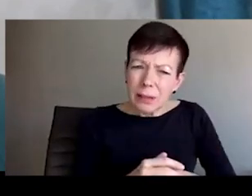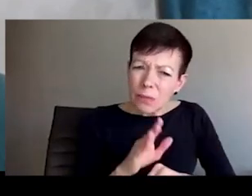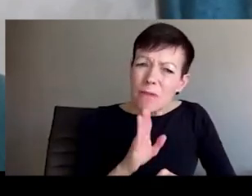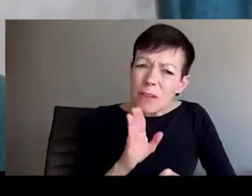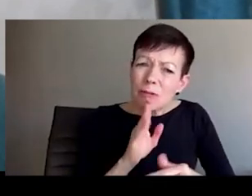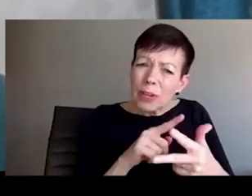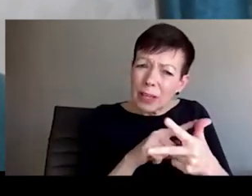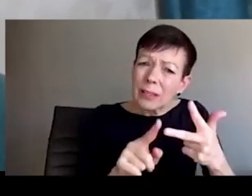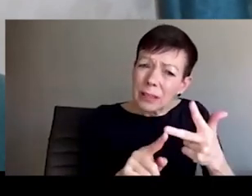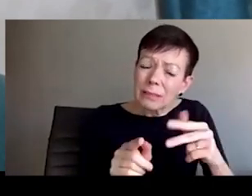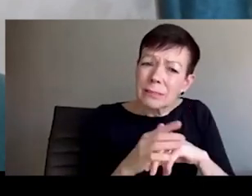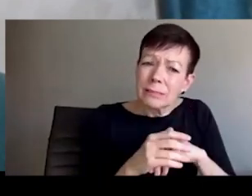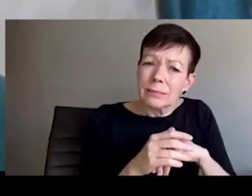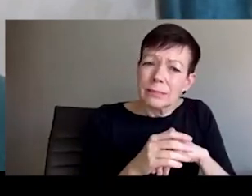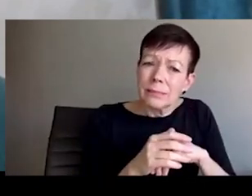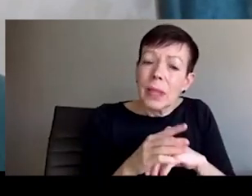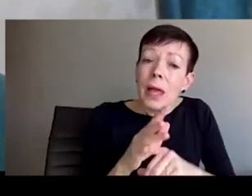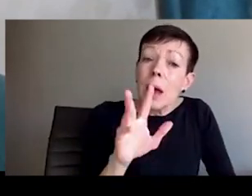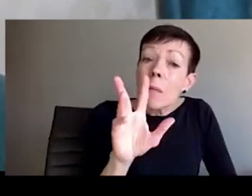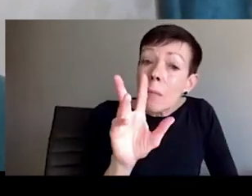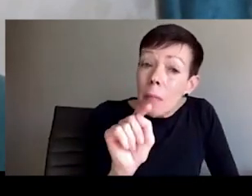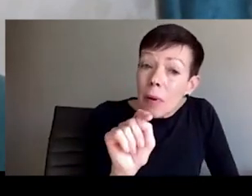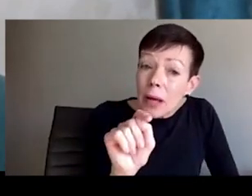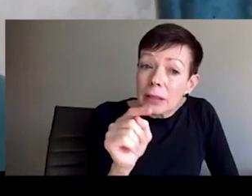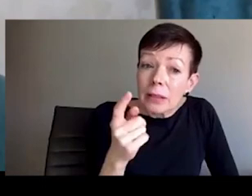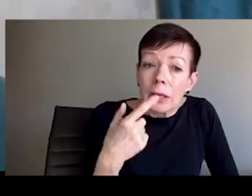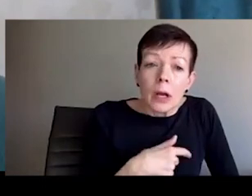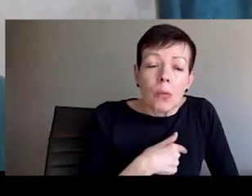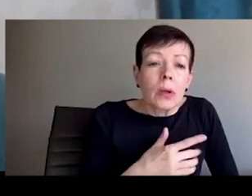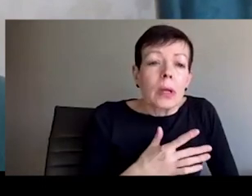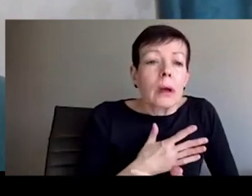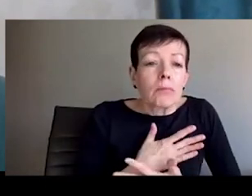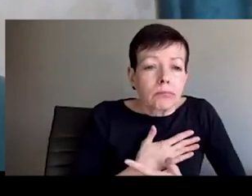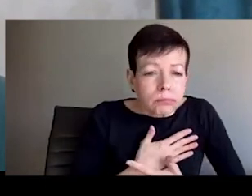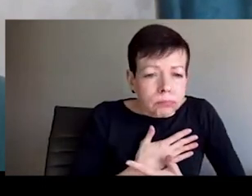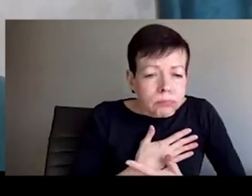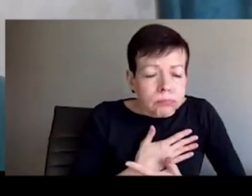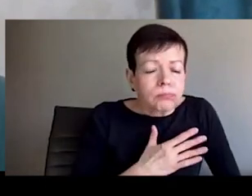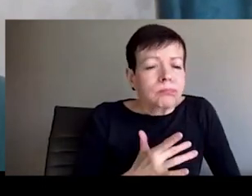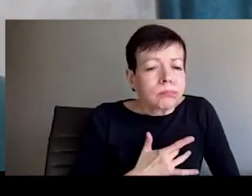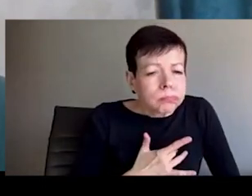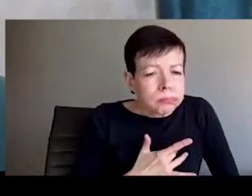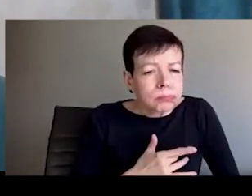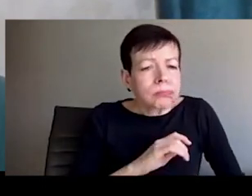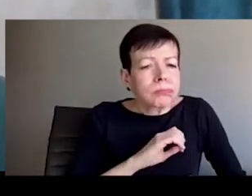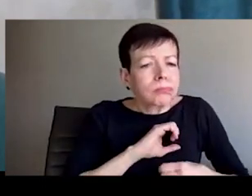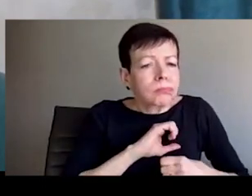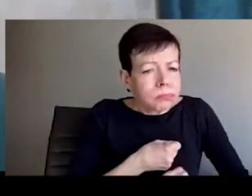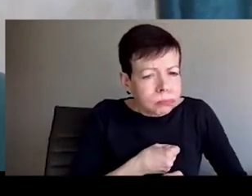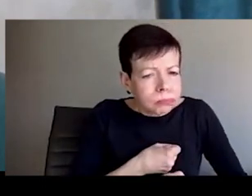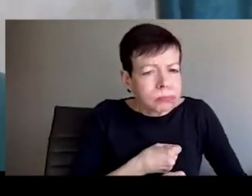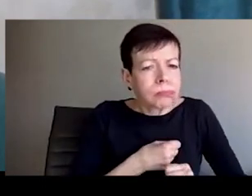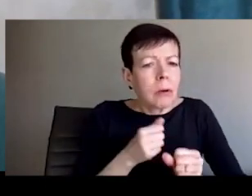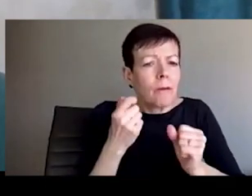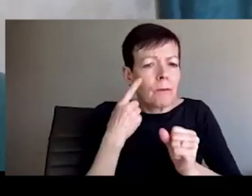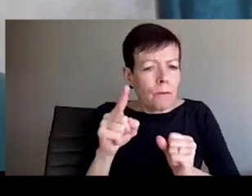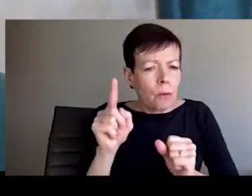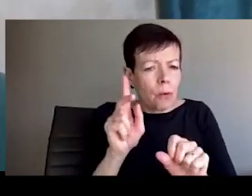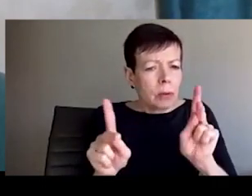we tried to warn the world that you cannot ignore barbarism if it's not happening next to your door and think this won't have